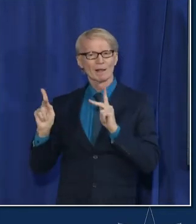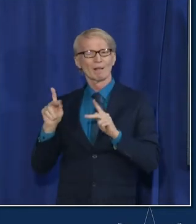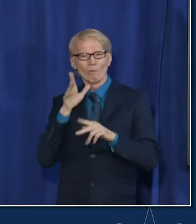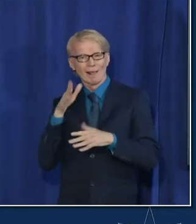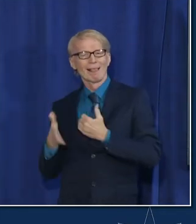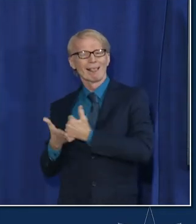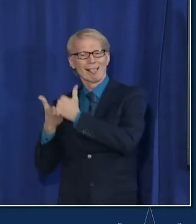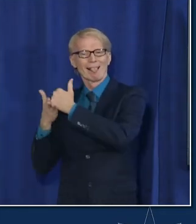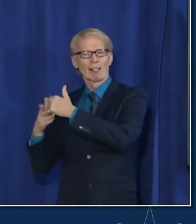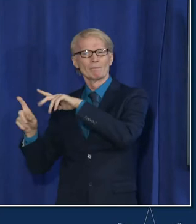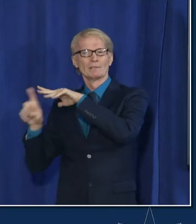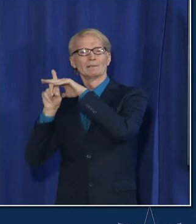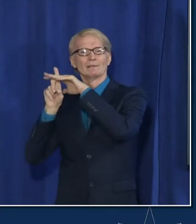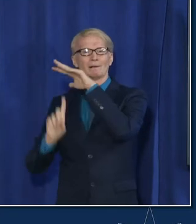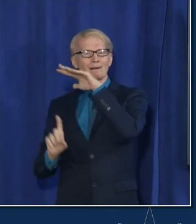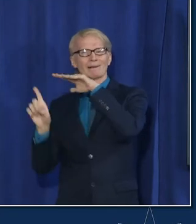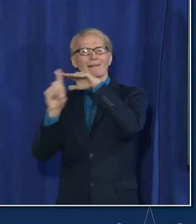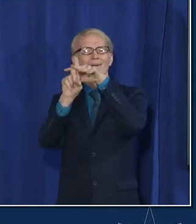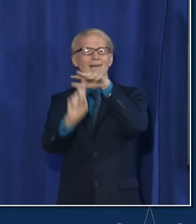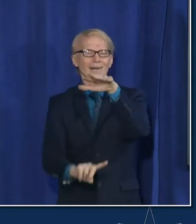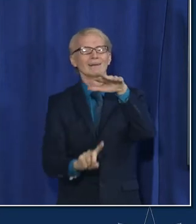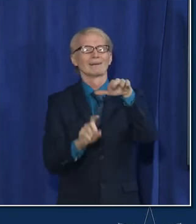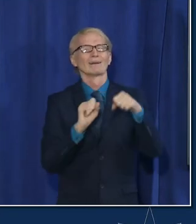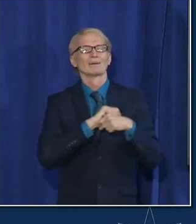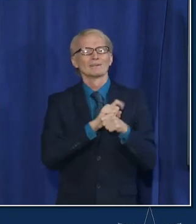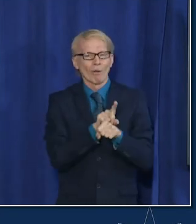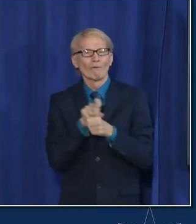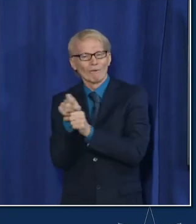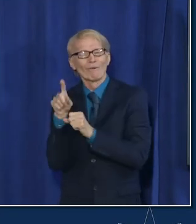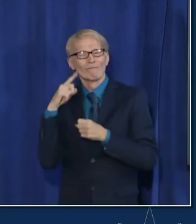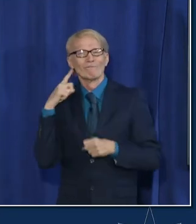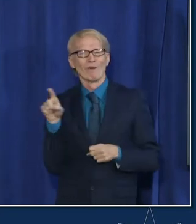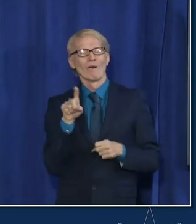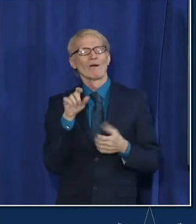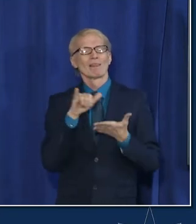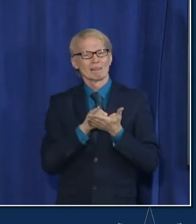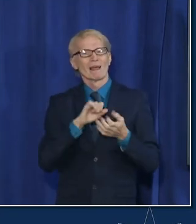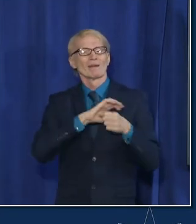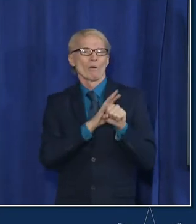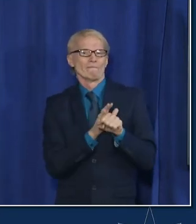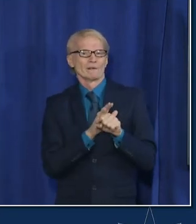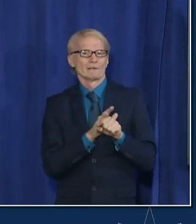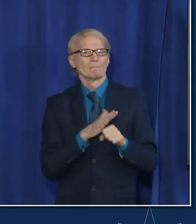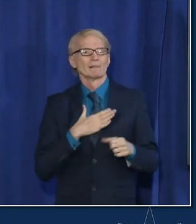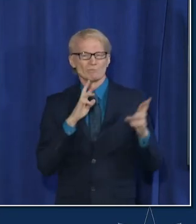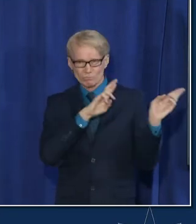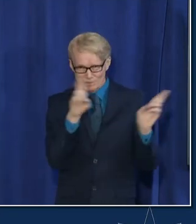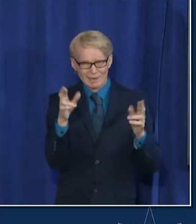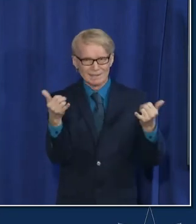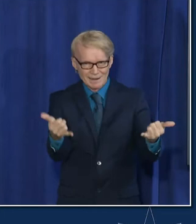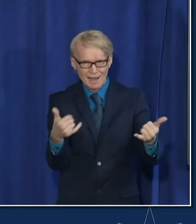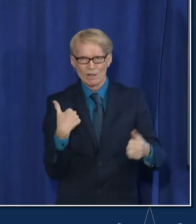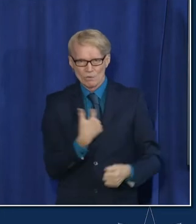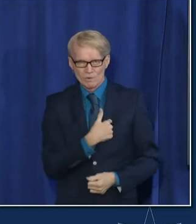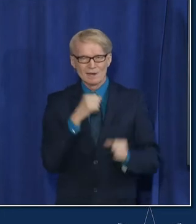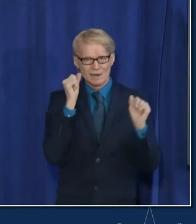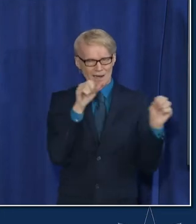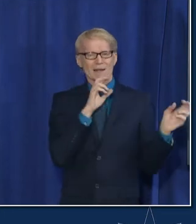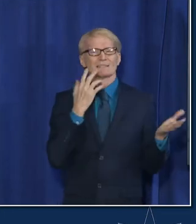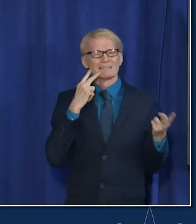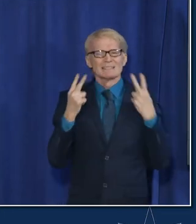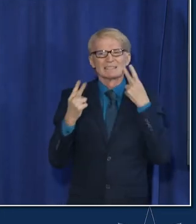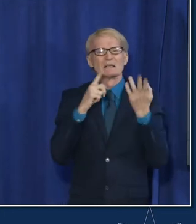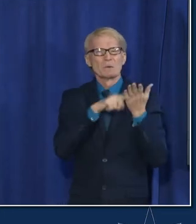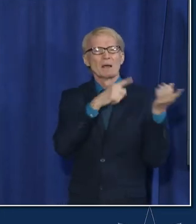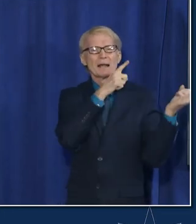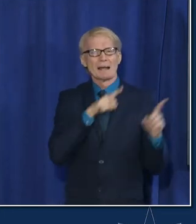that's what's going to actually finally get the world past covid so get it done now get your booster we'll be ready for whatever comes